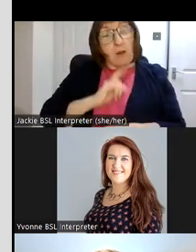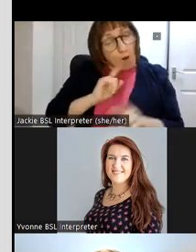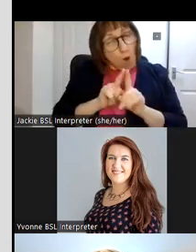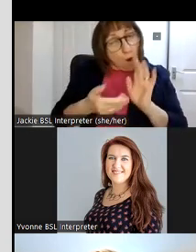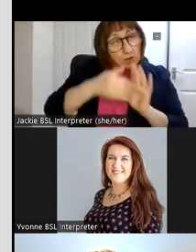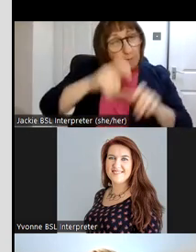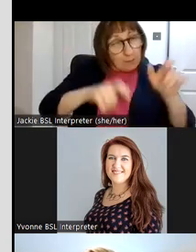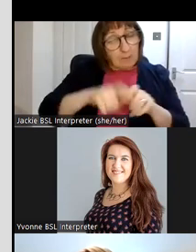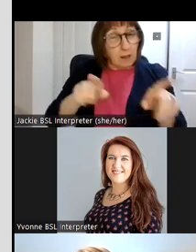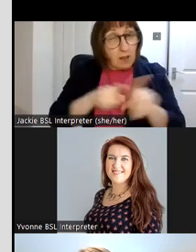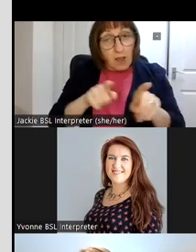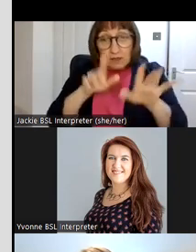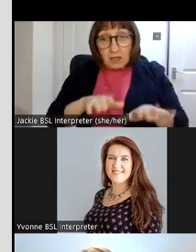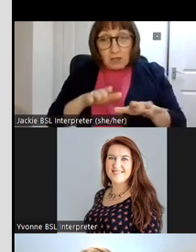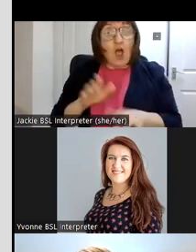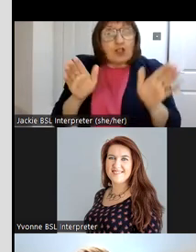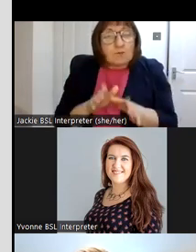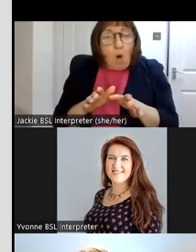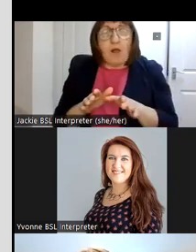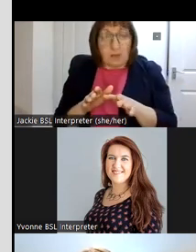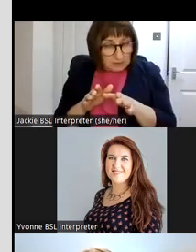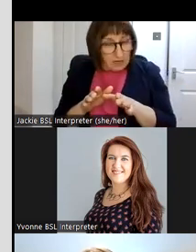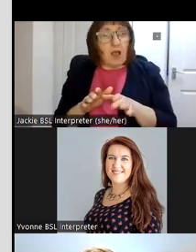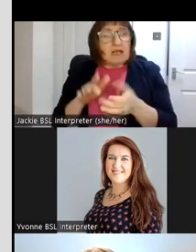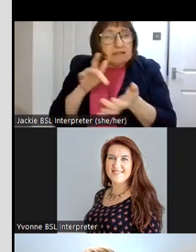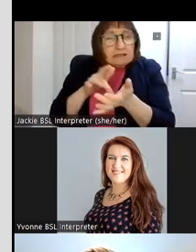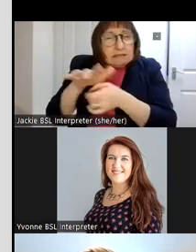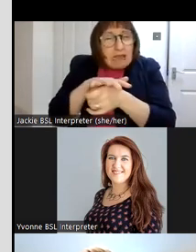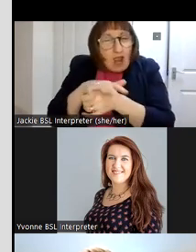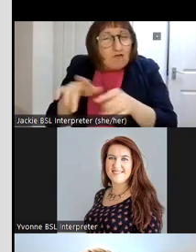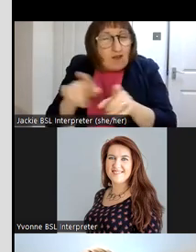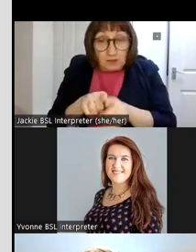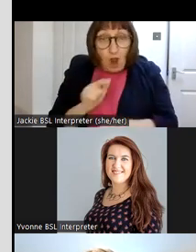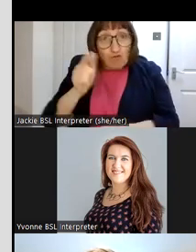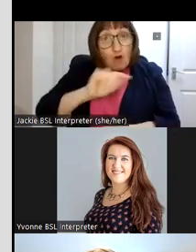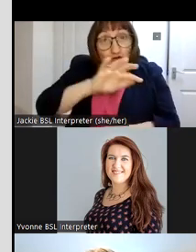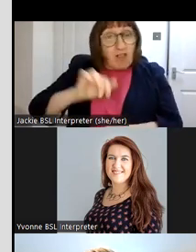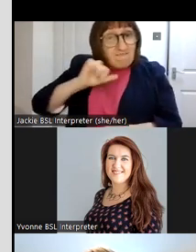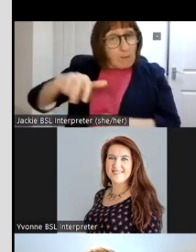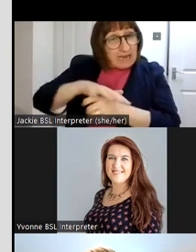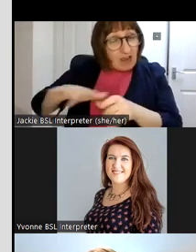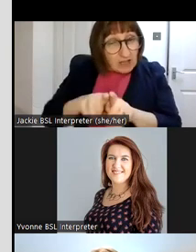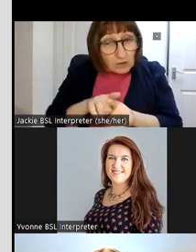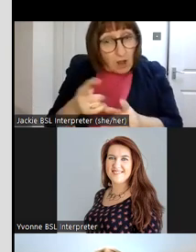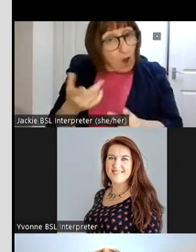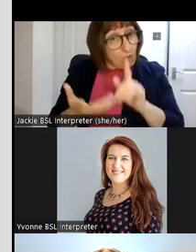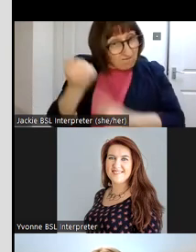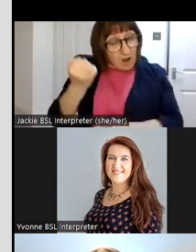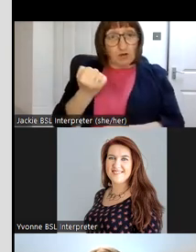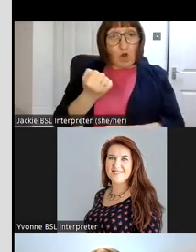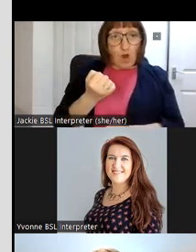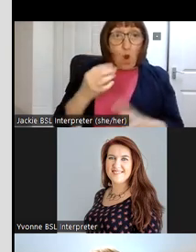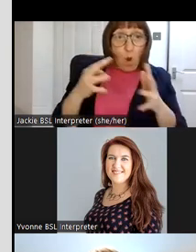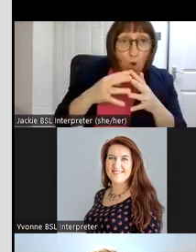people settled settled in smaller metropolitan areas and even rural farming areas so we're finding washington